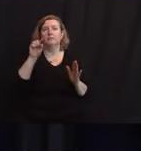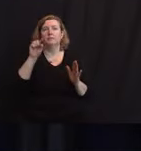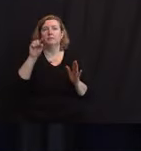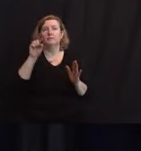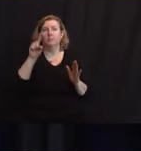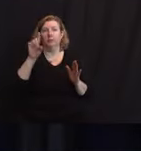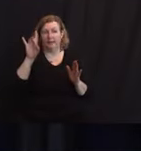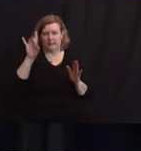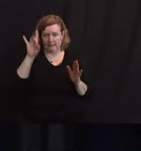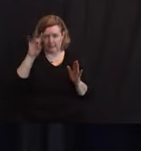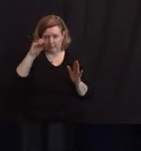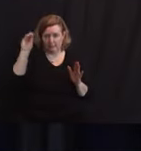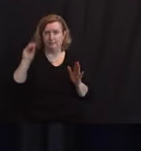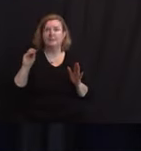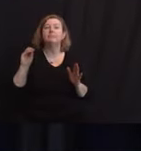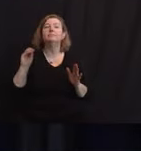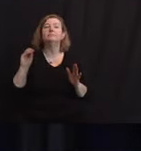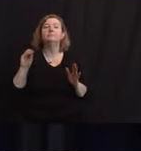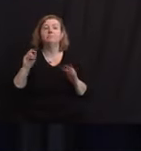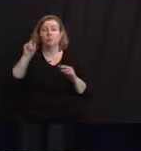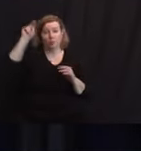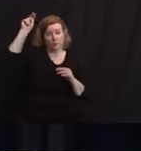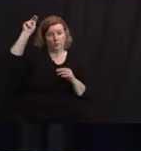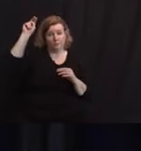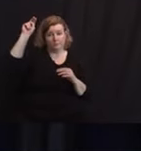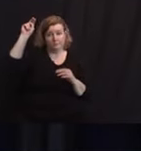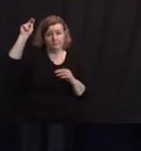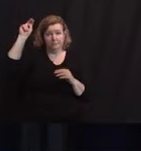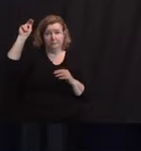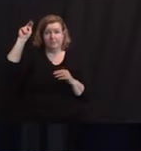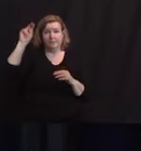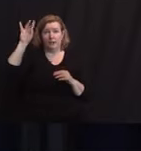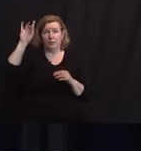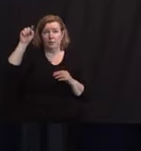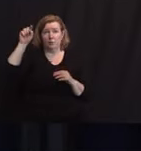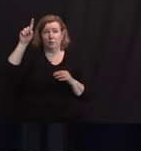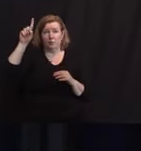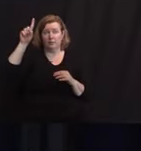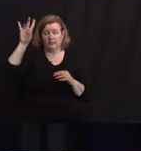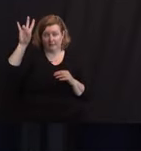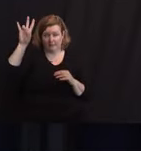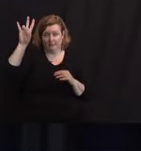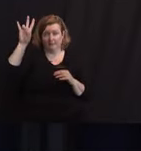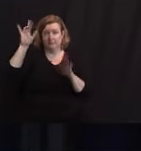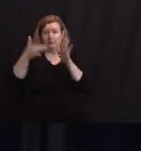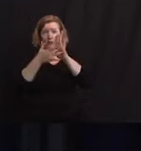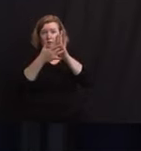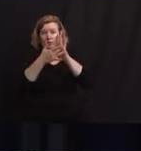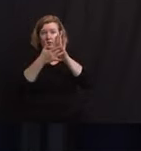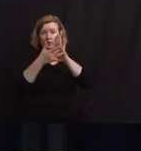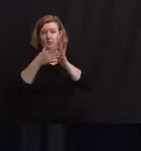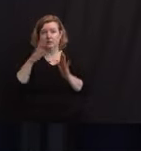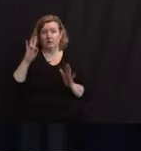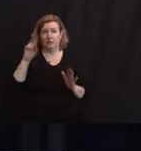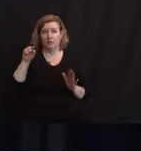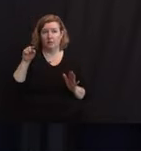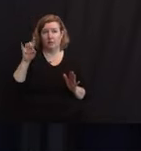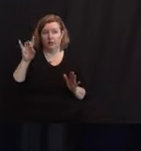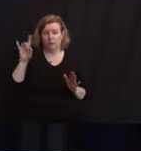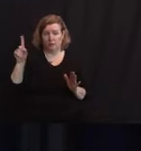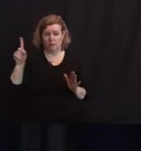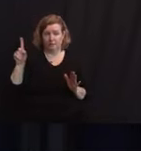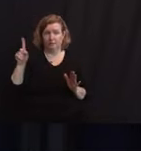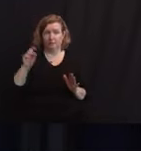8.18%. In the northern region, 8.17%. Central region, 7.81%.